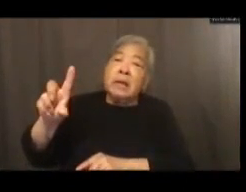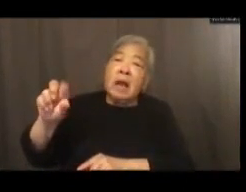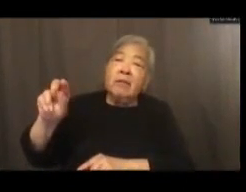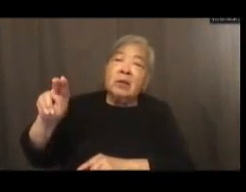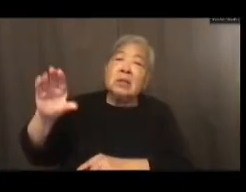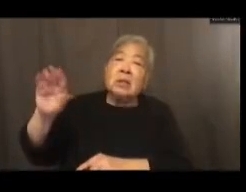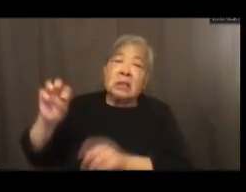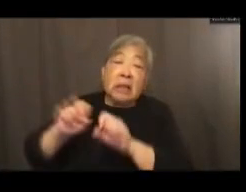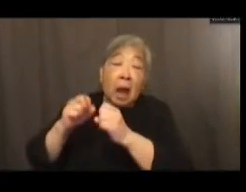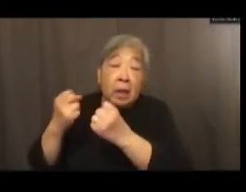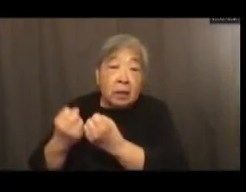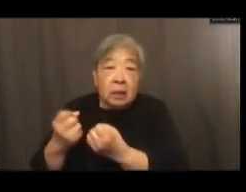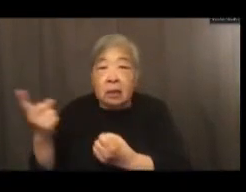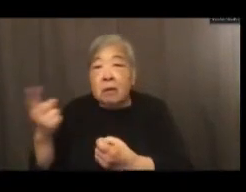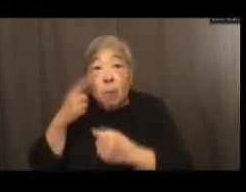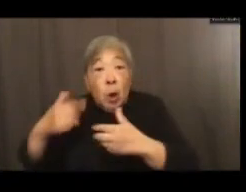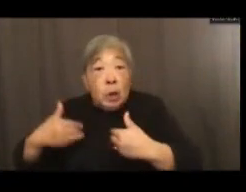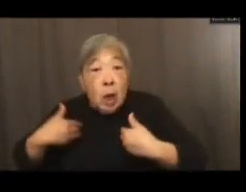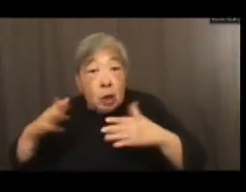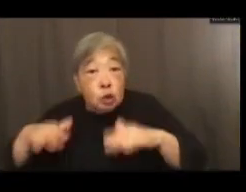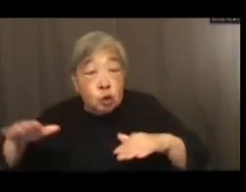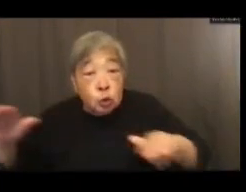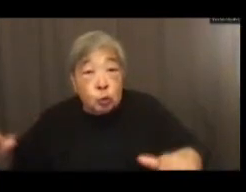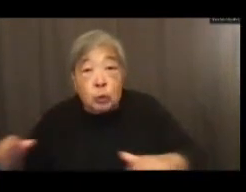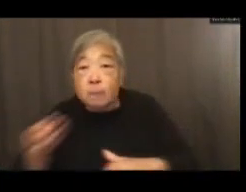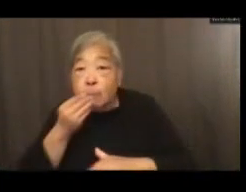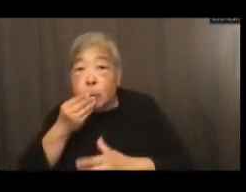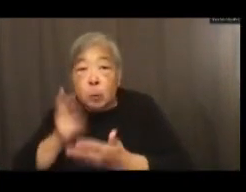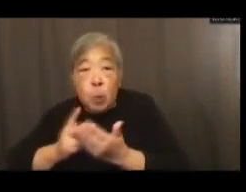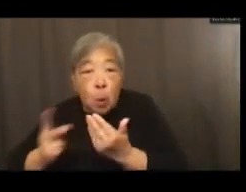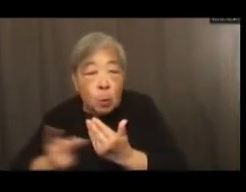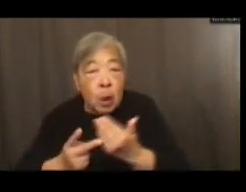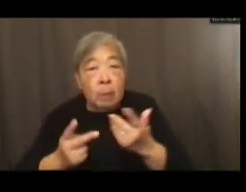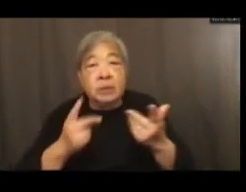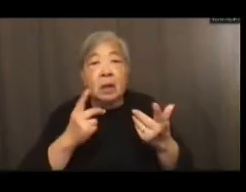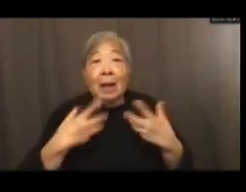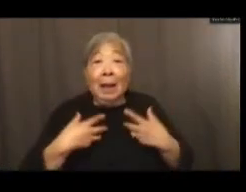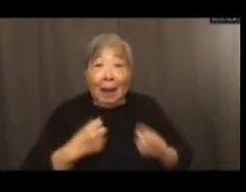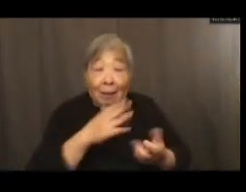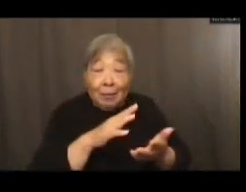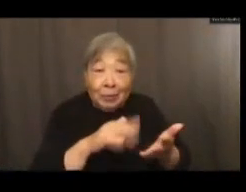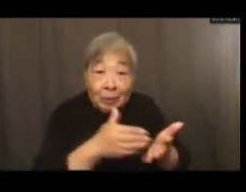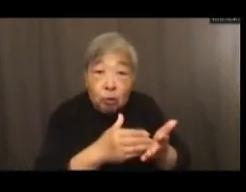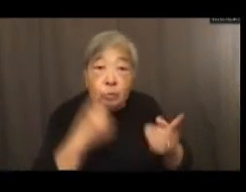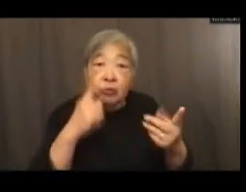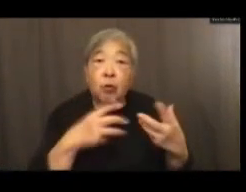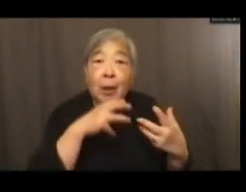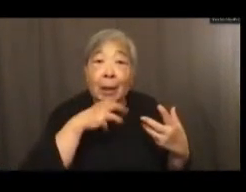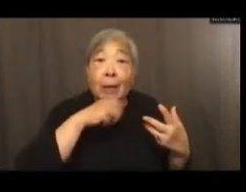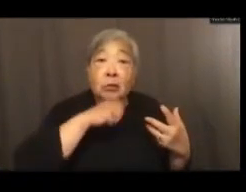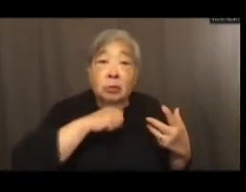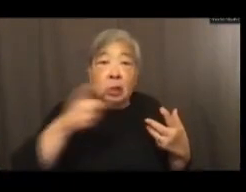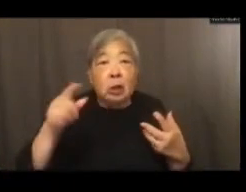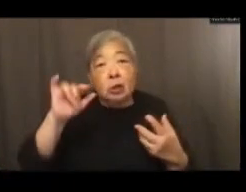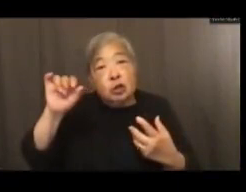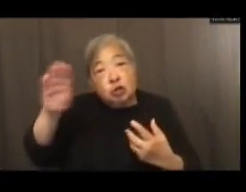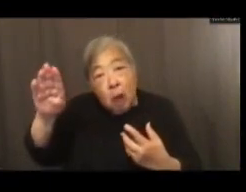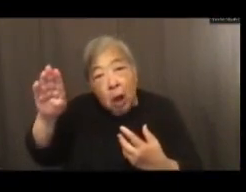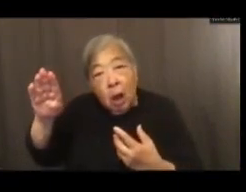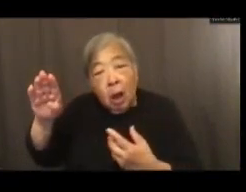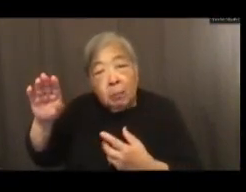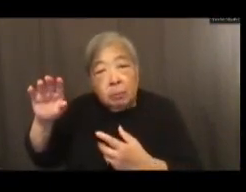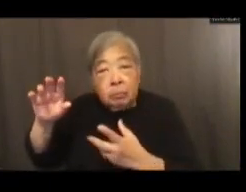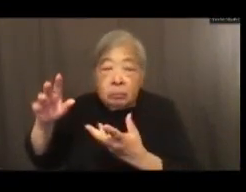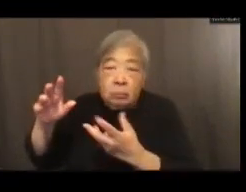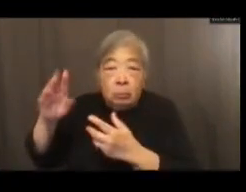children, or health clinics for seniors, or community job boards for folks in different